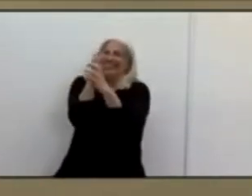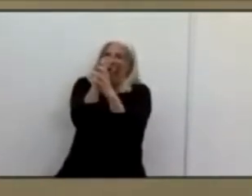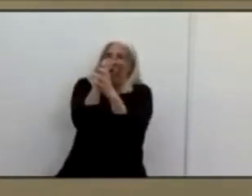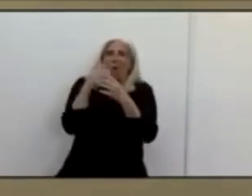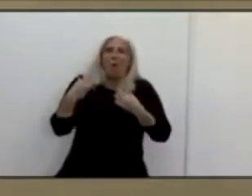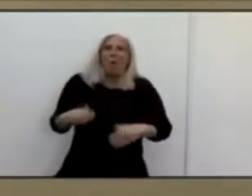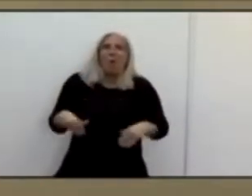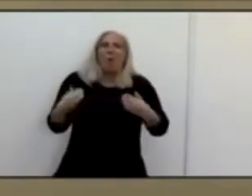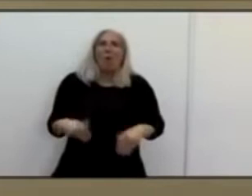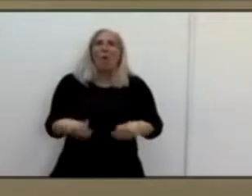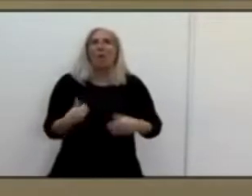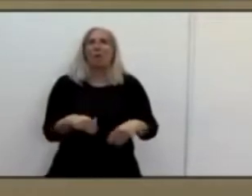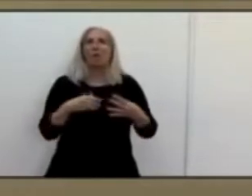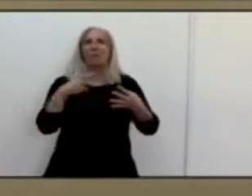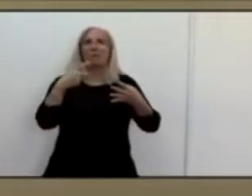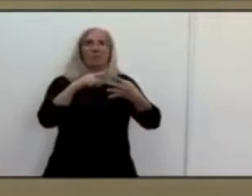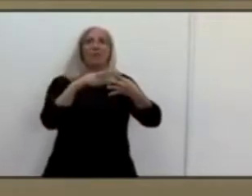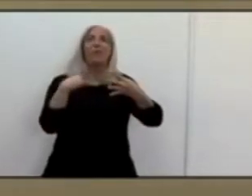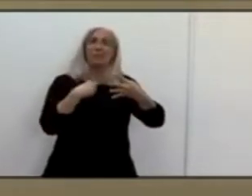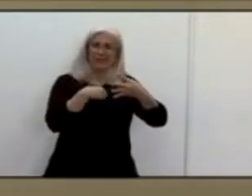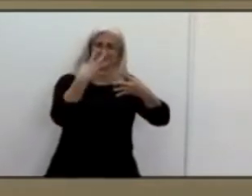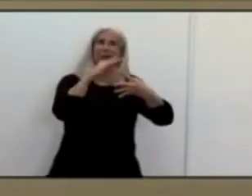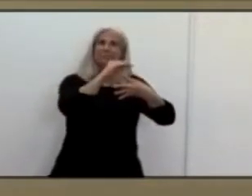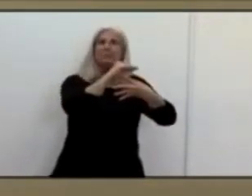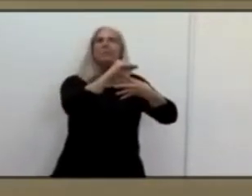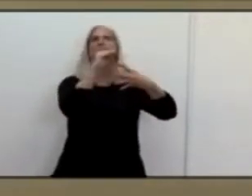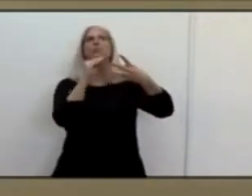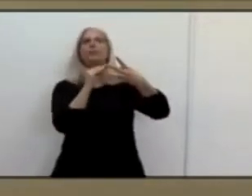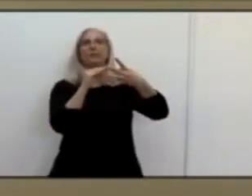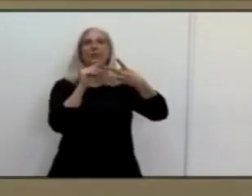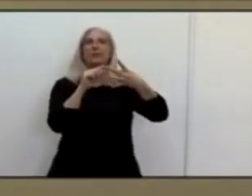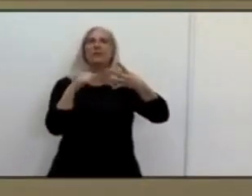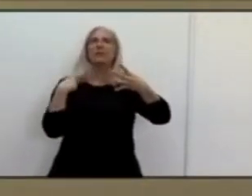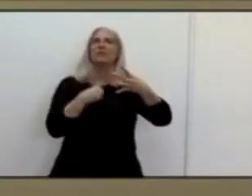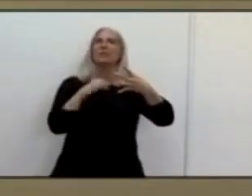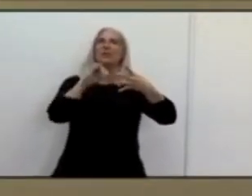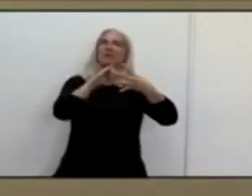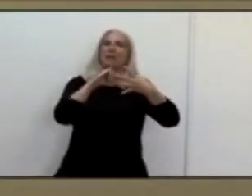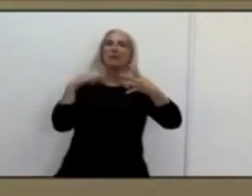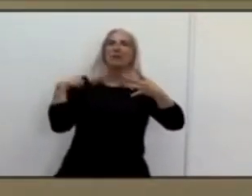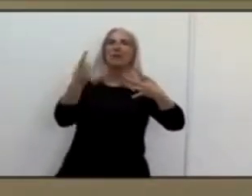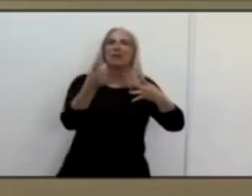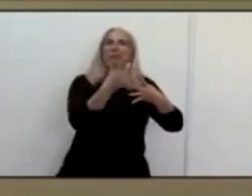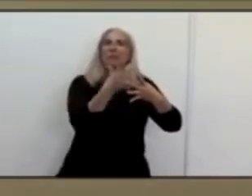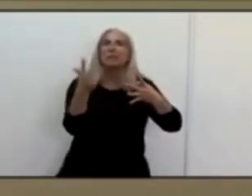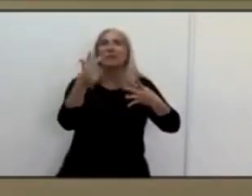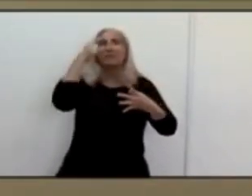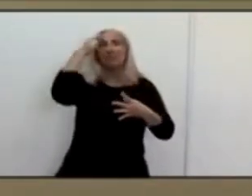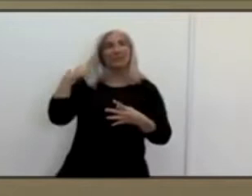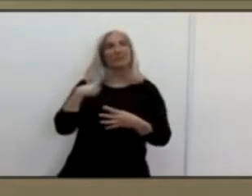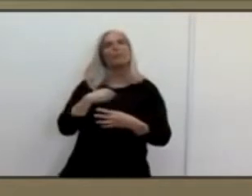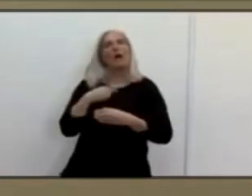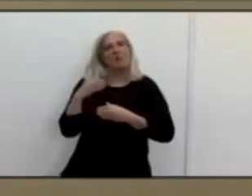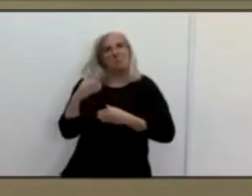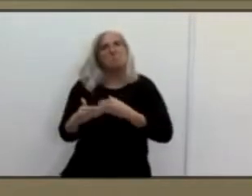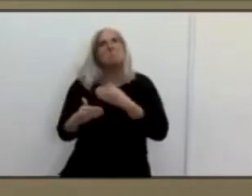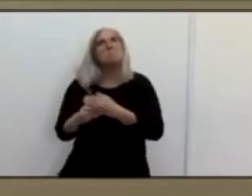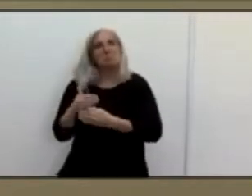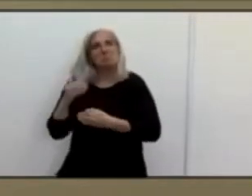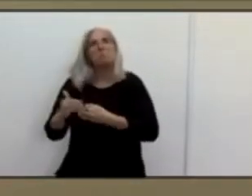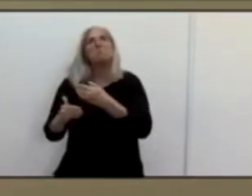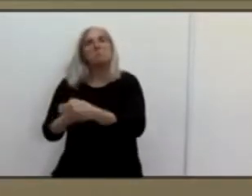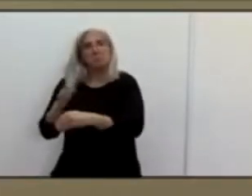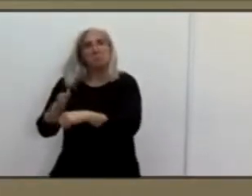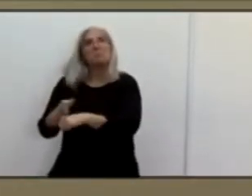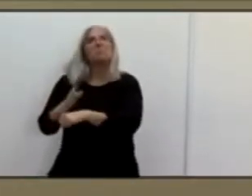happened because of the progress that has been made and the sacrifices that every resident has made. So let's talk about what it means